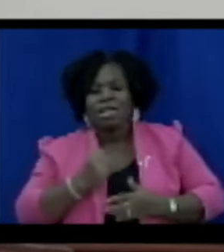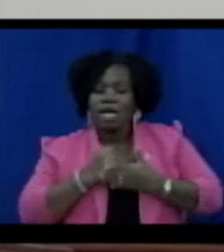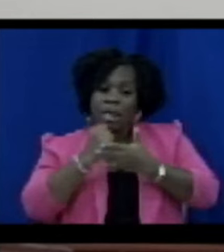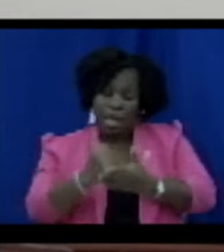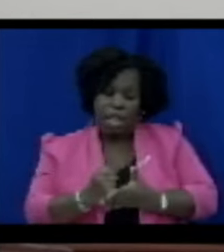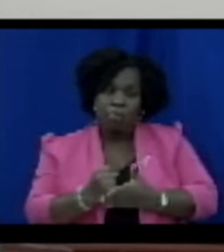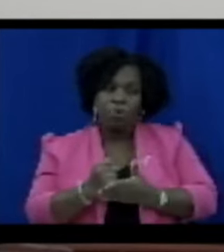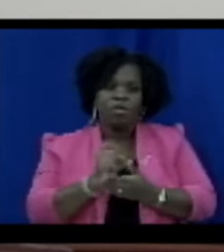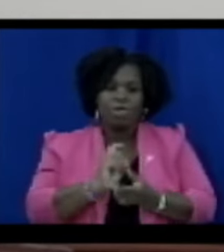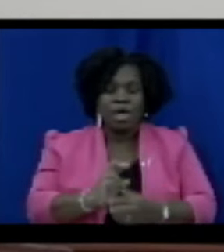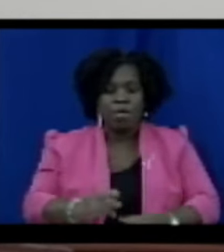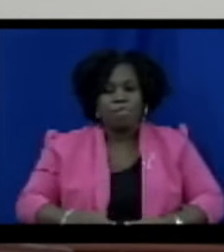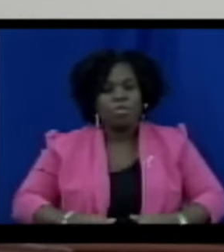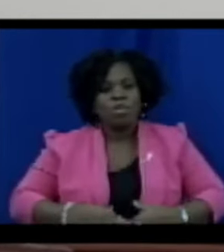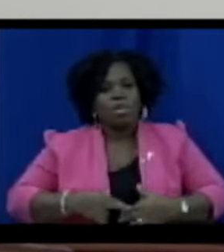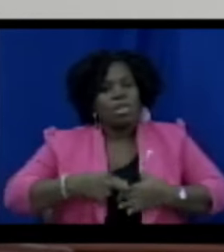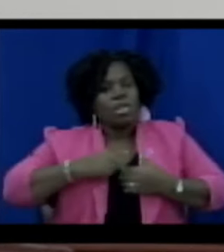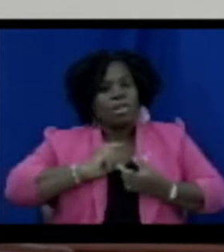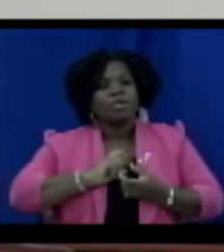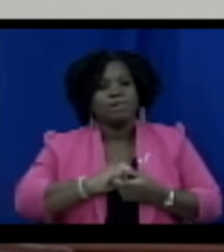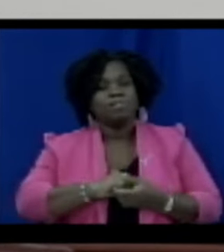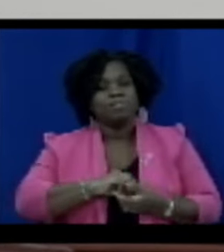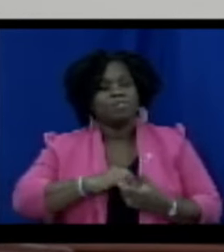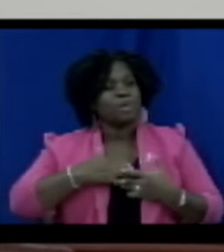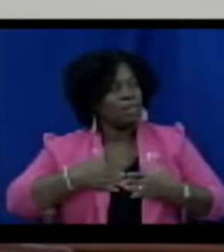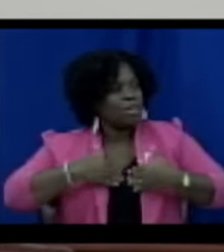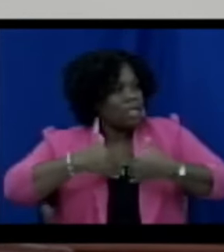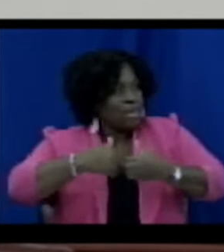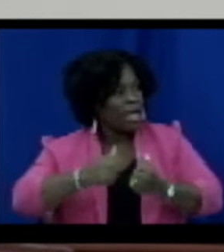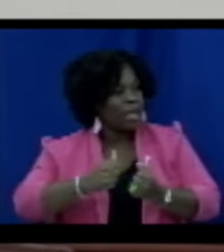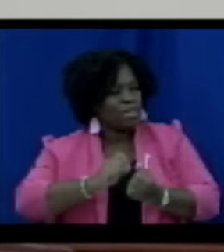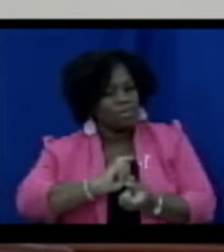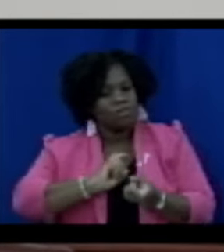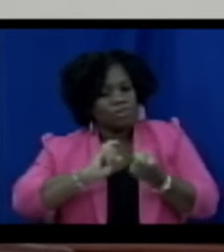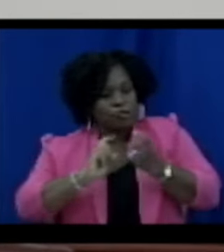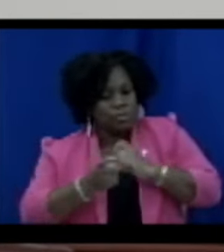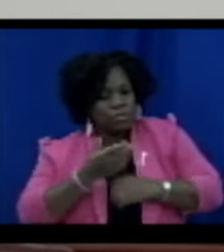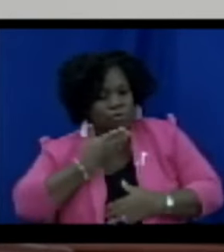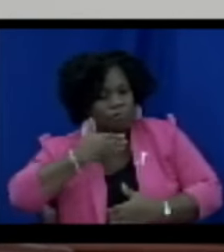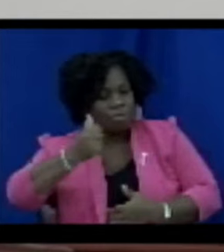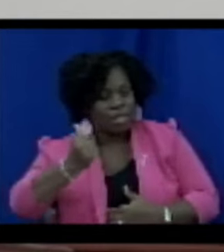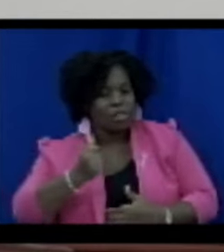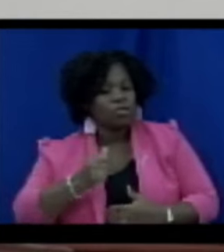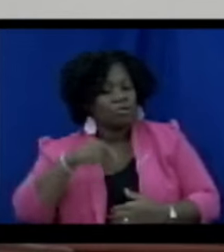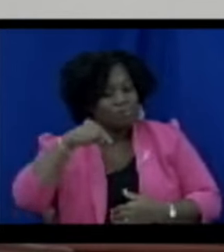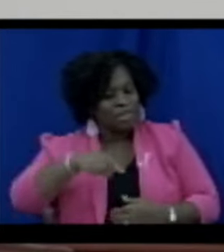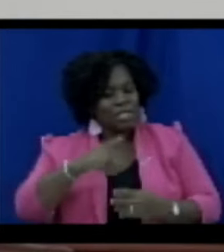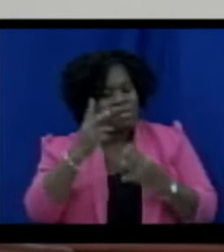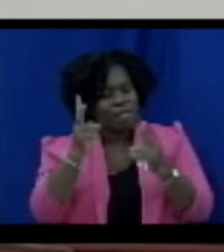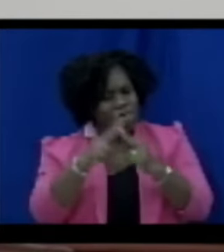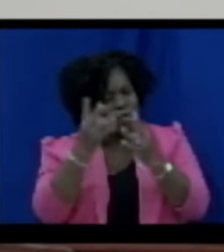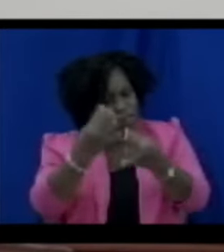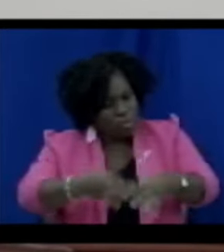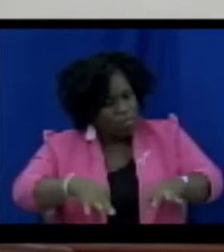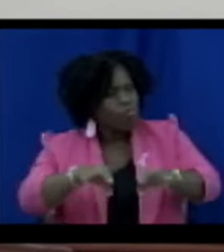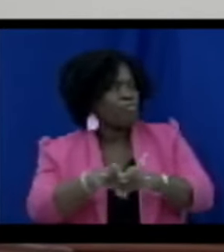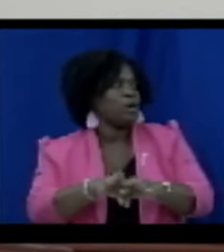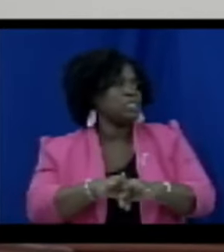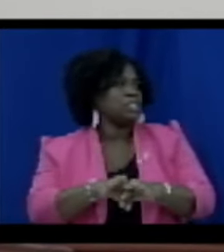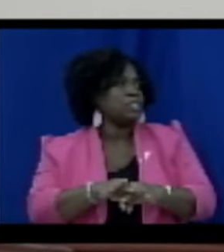as well. And so I want to highlight Breast Cancer Month and to say that it is critical that we do such.